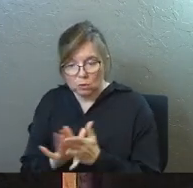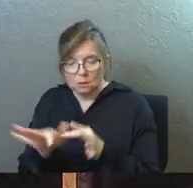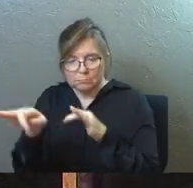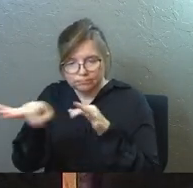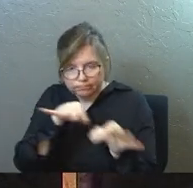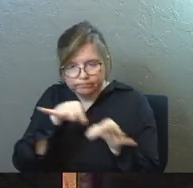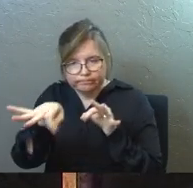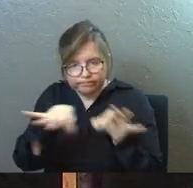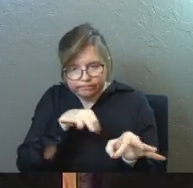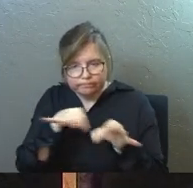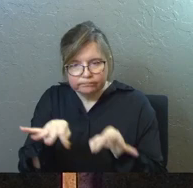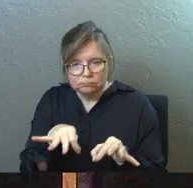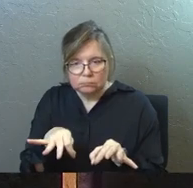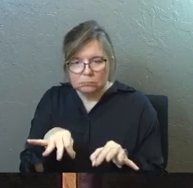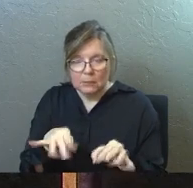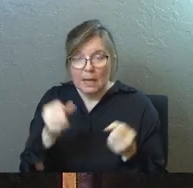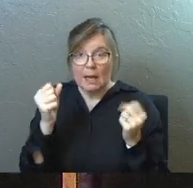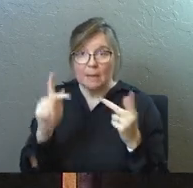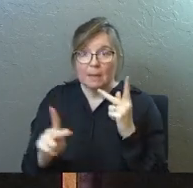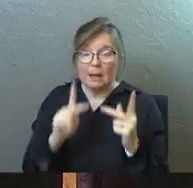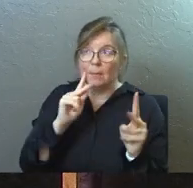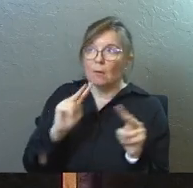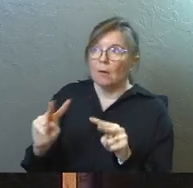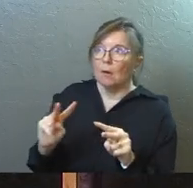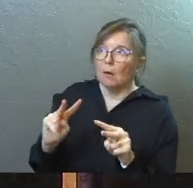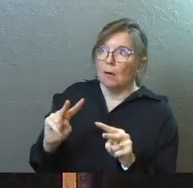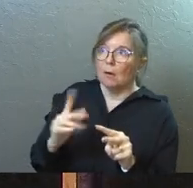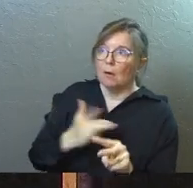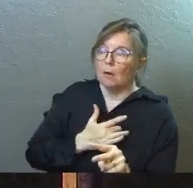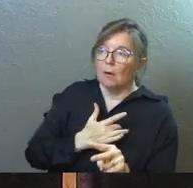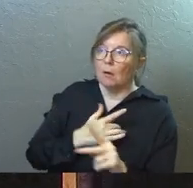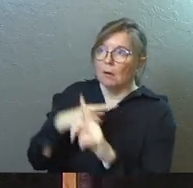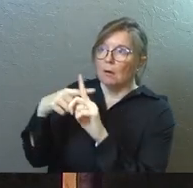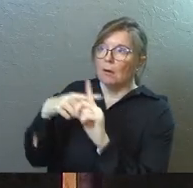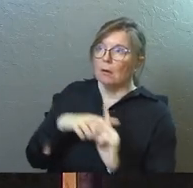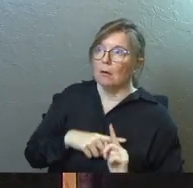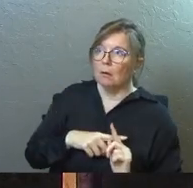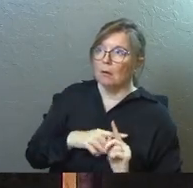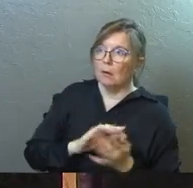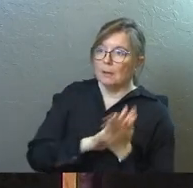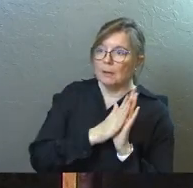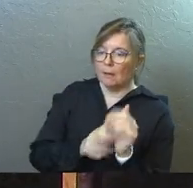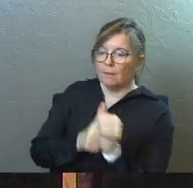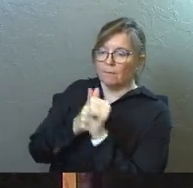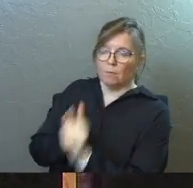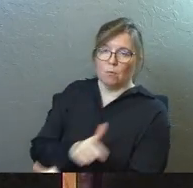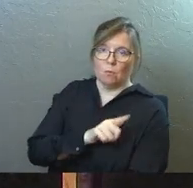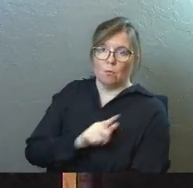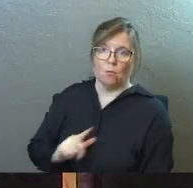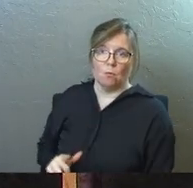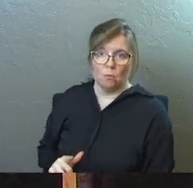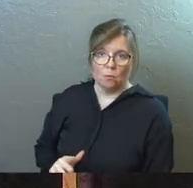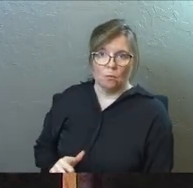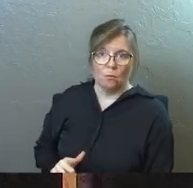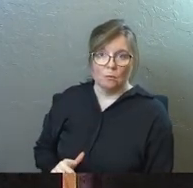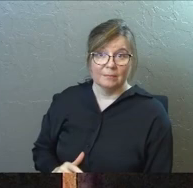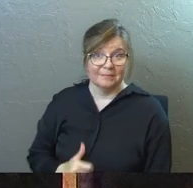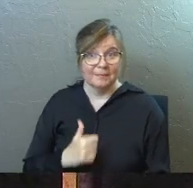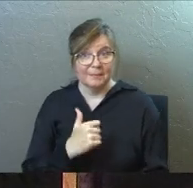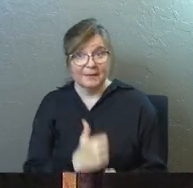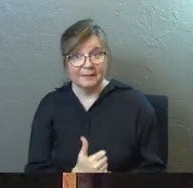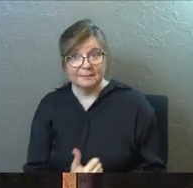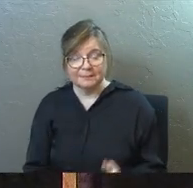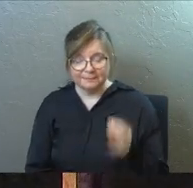Lord was with them, and a large number of these Gentiles believed and turned to the Lord, amen,